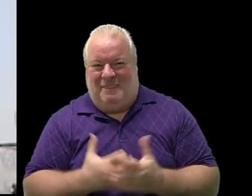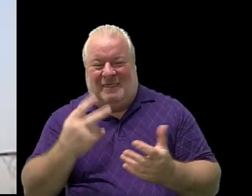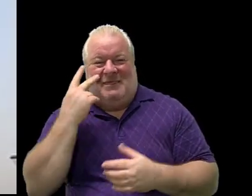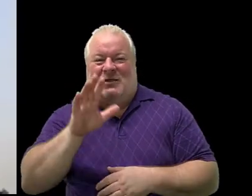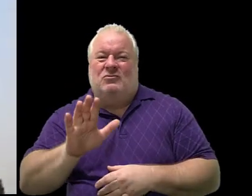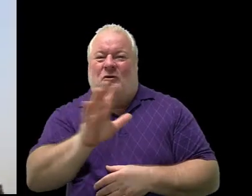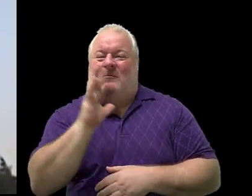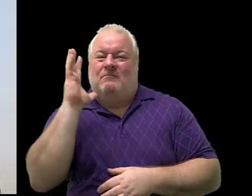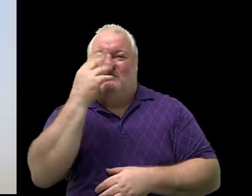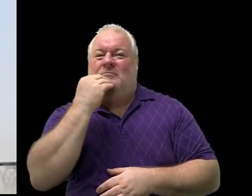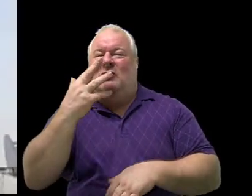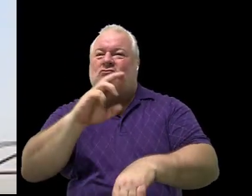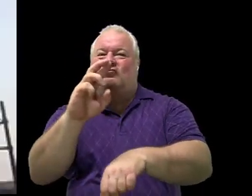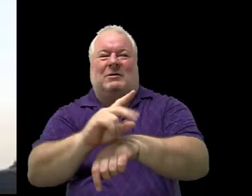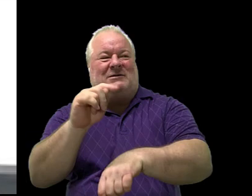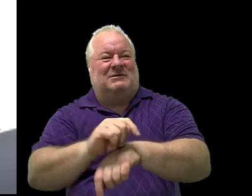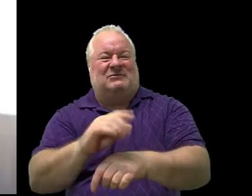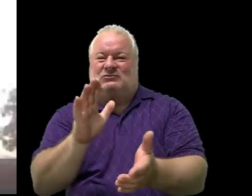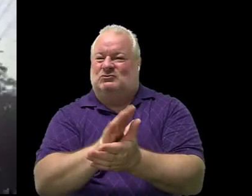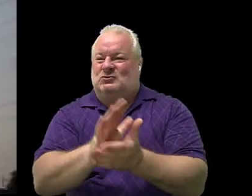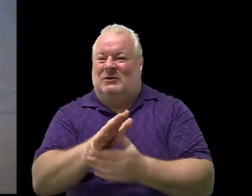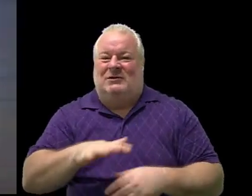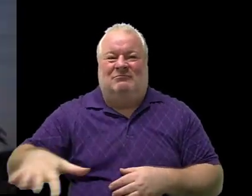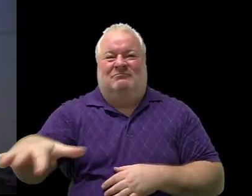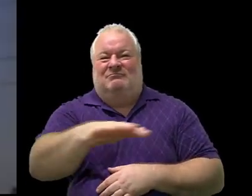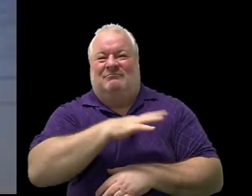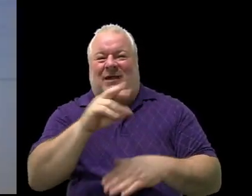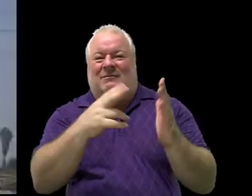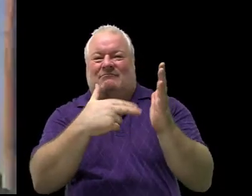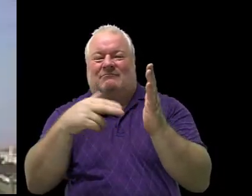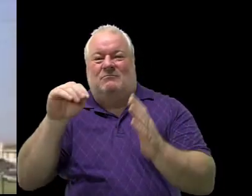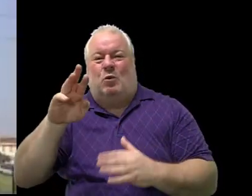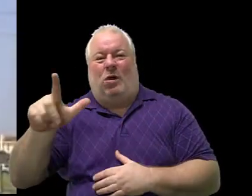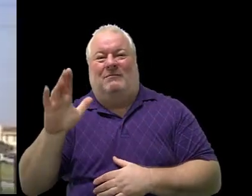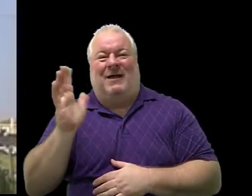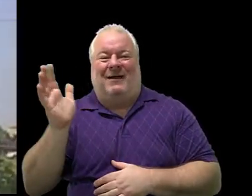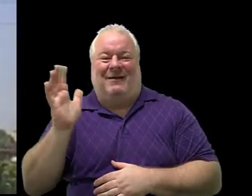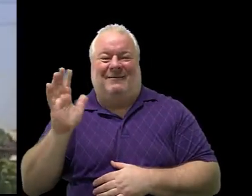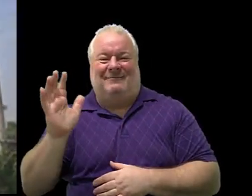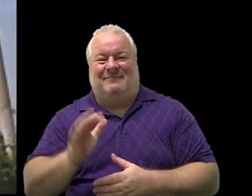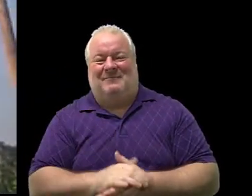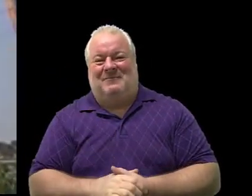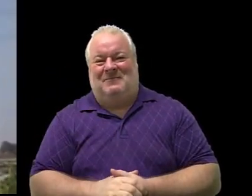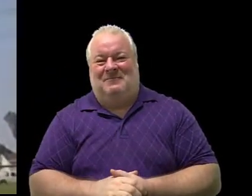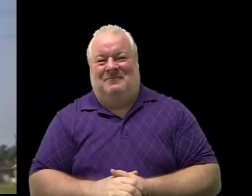with your beautiful Raymond Temple murals. Bye, everybody.